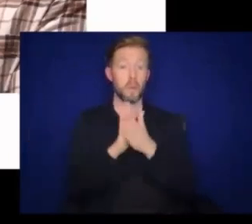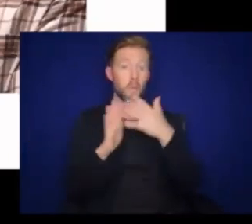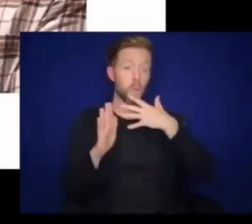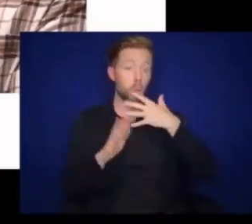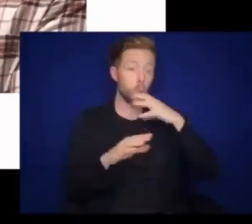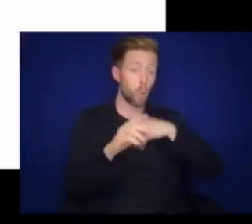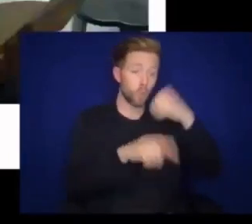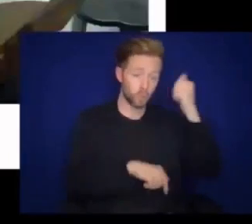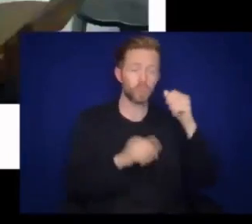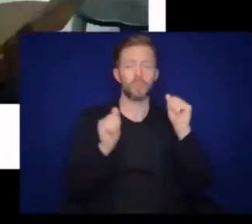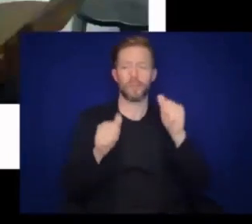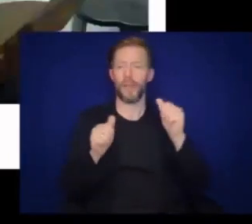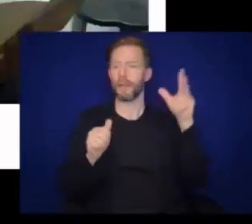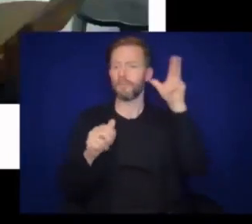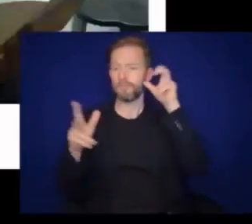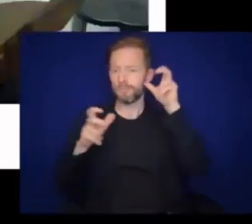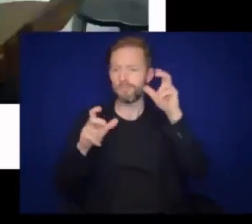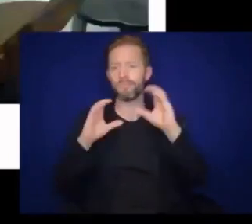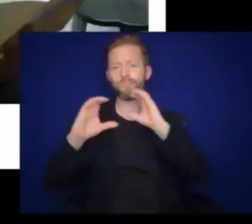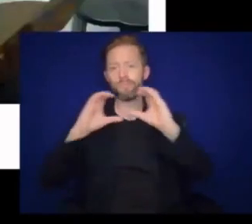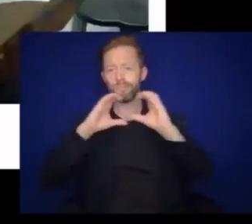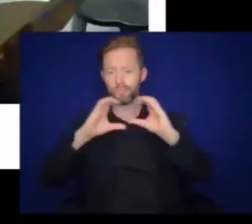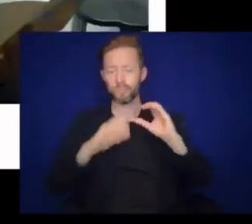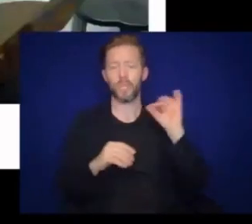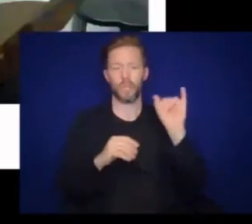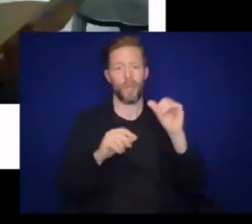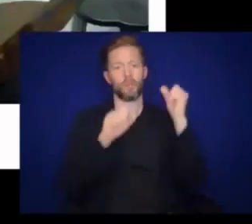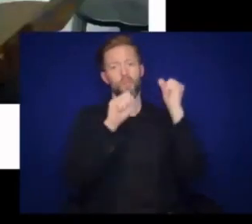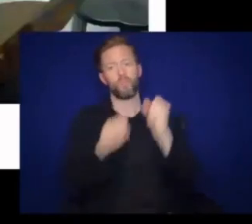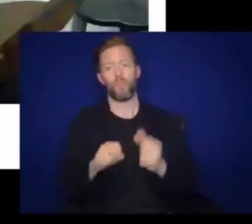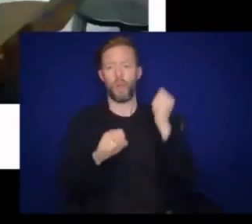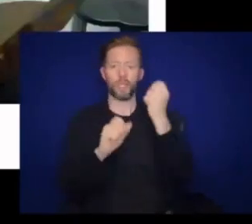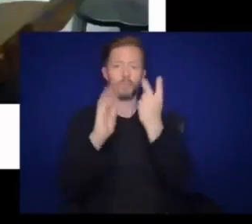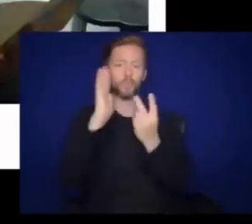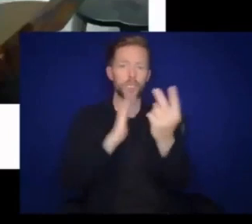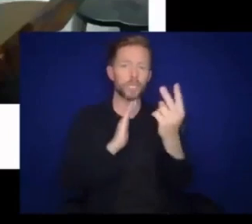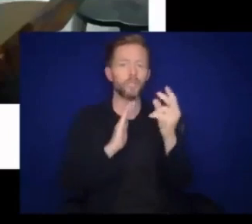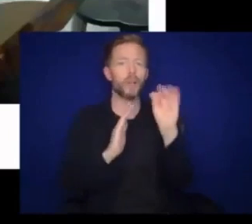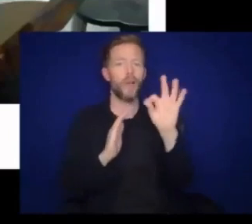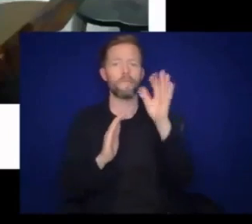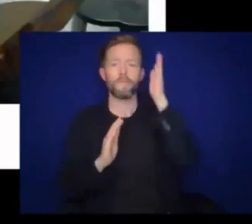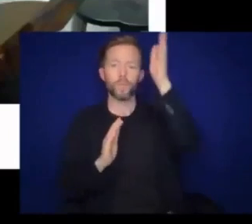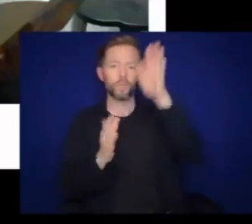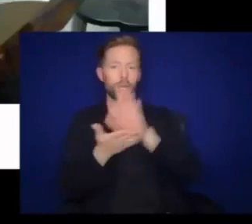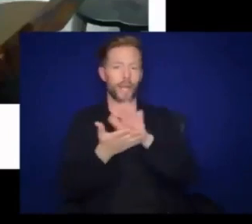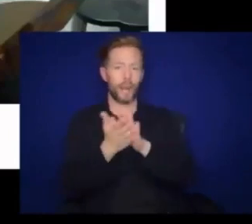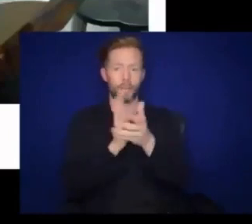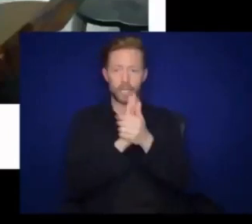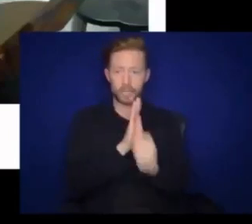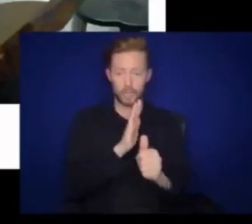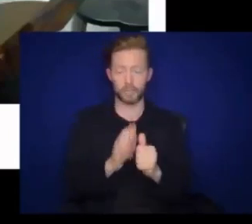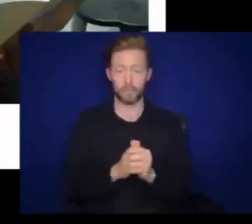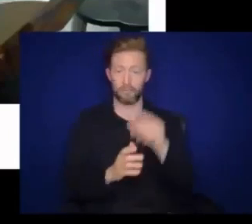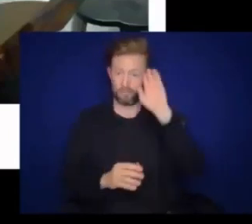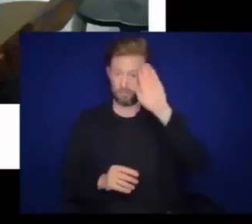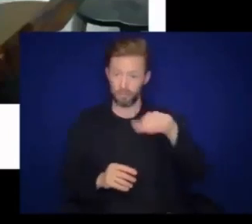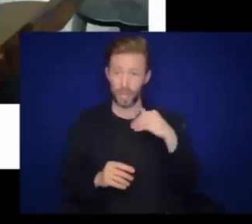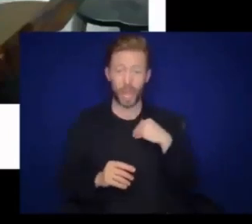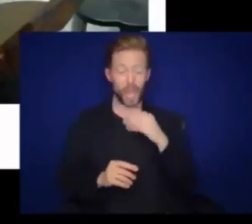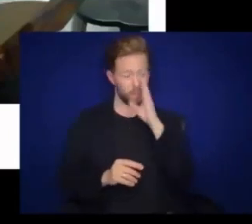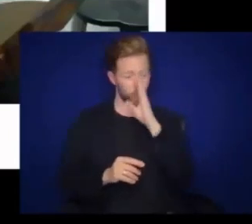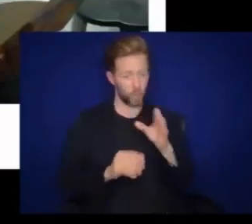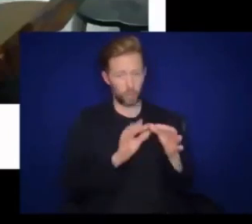hearing allows for language and communication, which is the strongest predictor of future academic skills. There is a direct